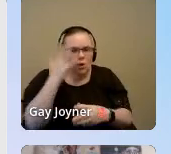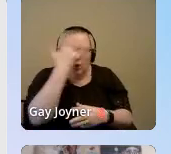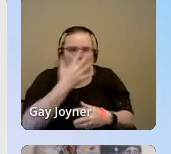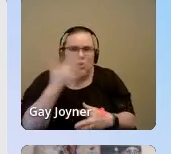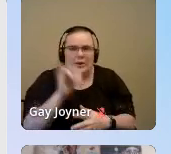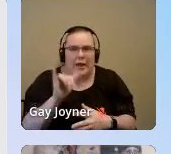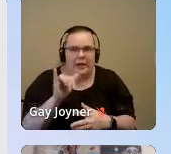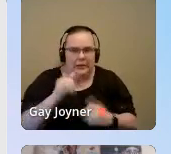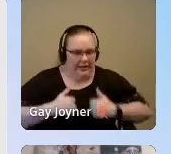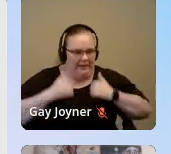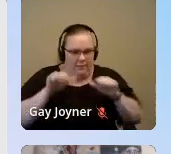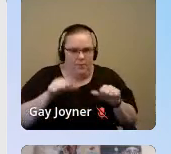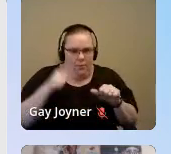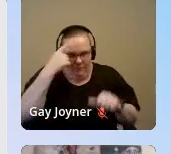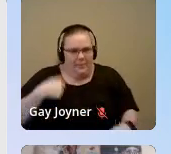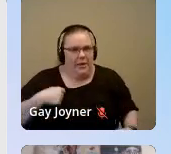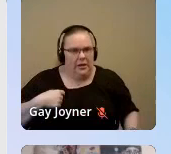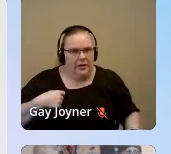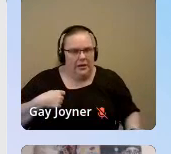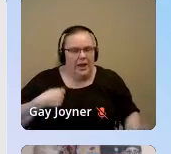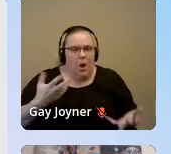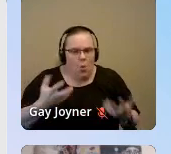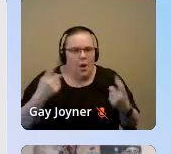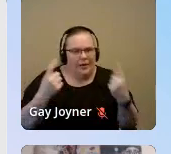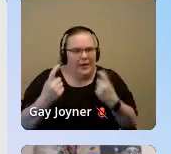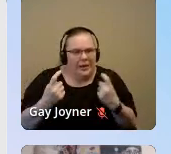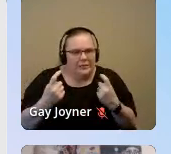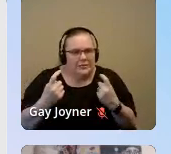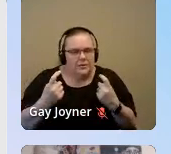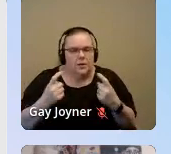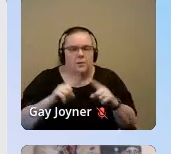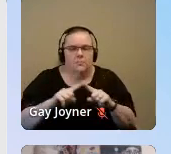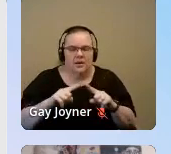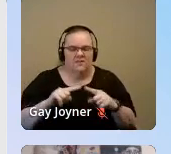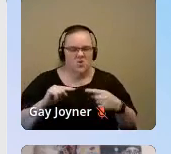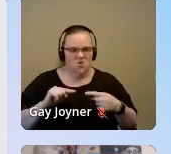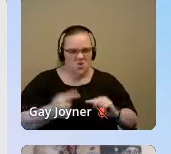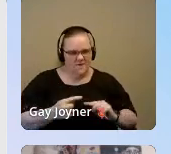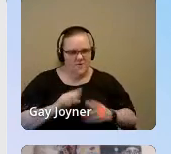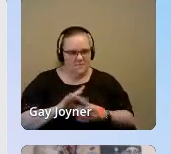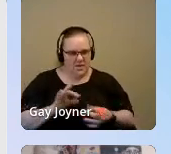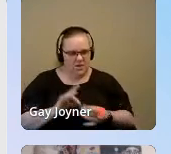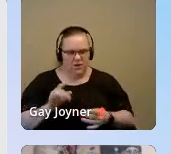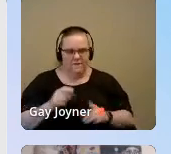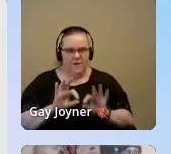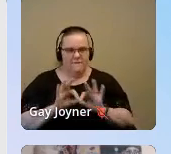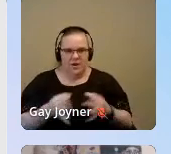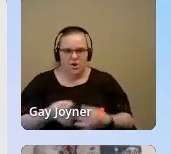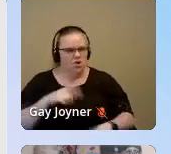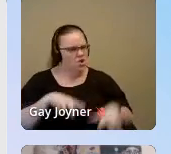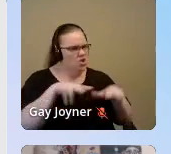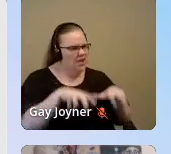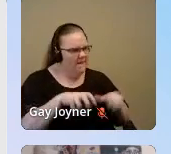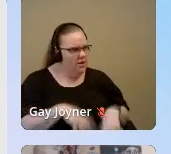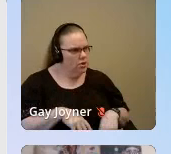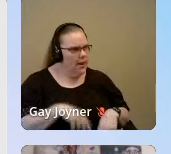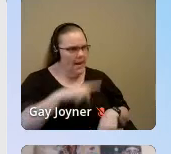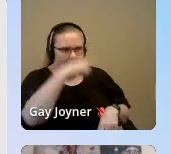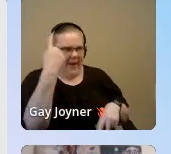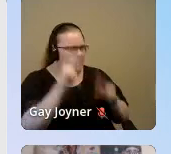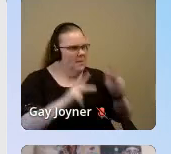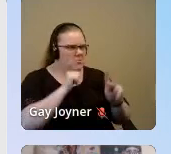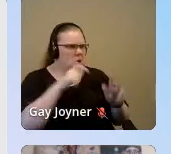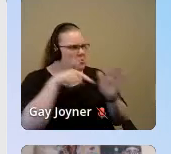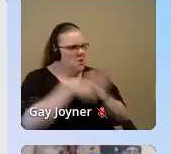to me. I also received some hurtful messages from my family and friends like, you're selfish. Black people don't try to